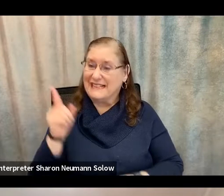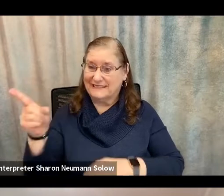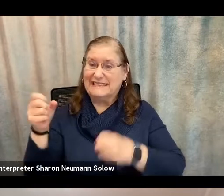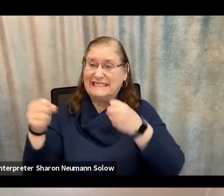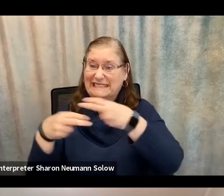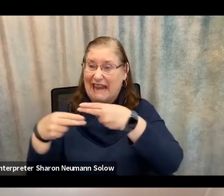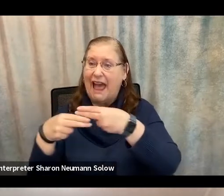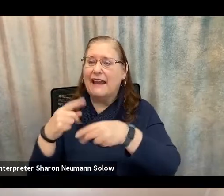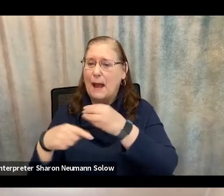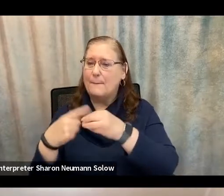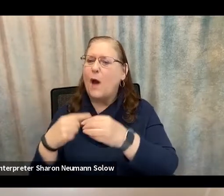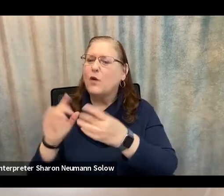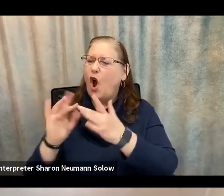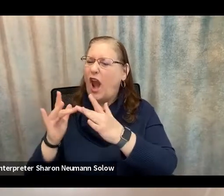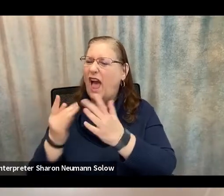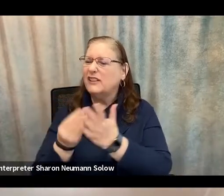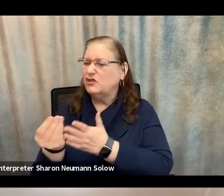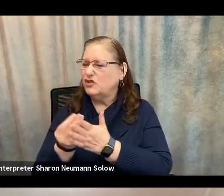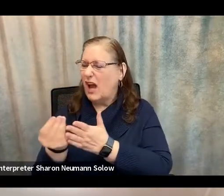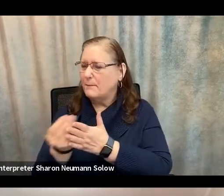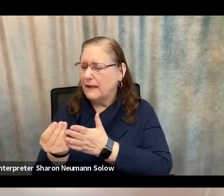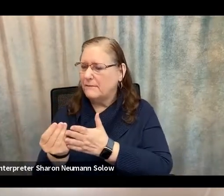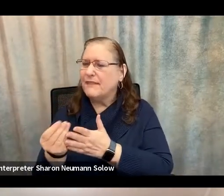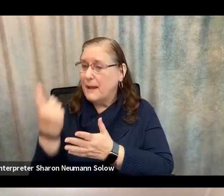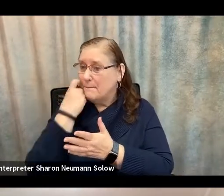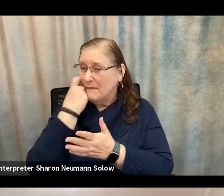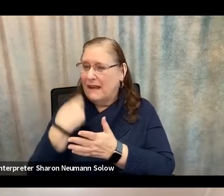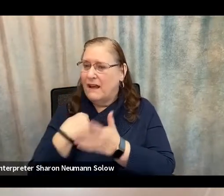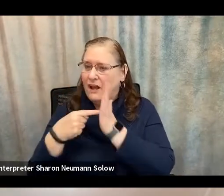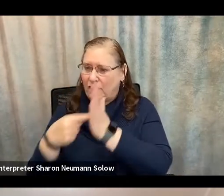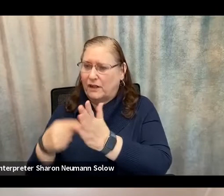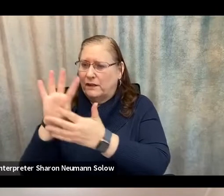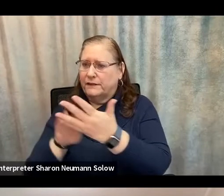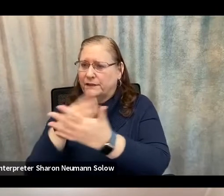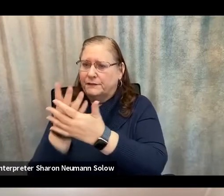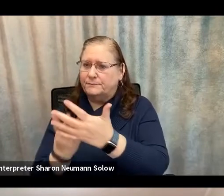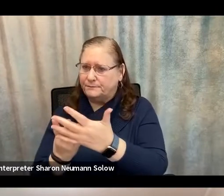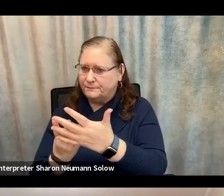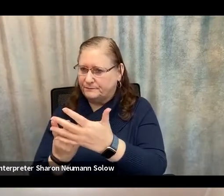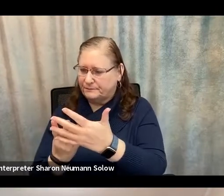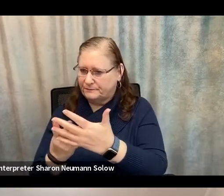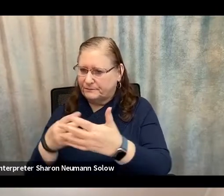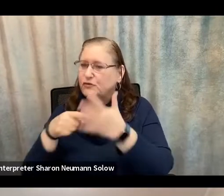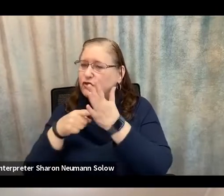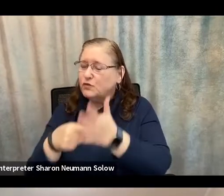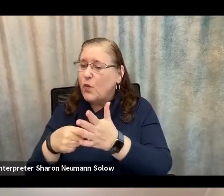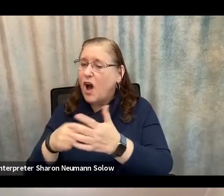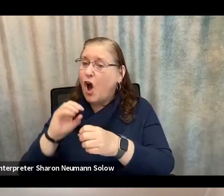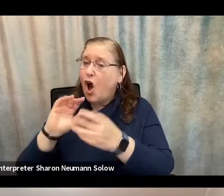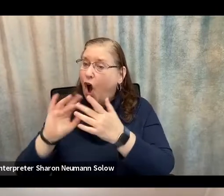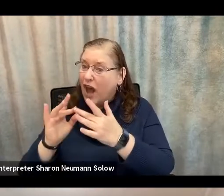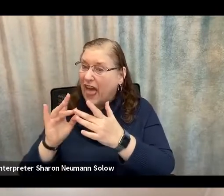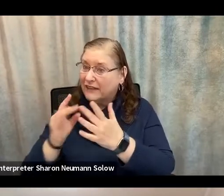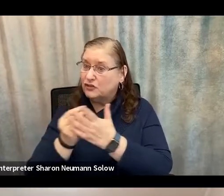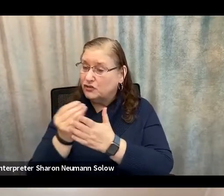So, as that graph said, I showed earlier, shows, online shopping scams, COVID